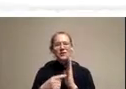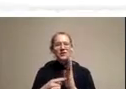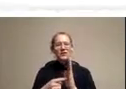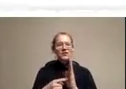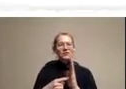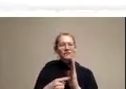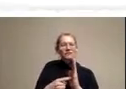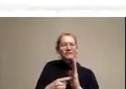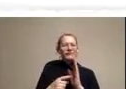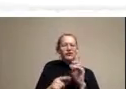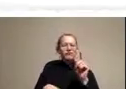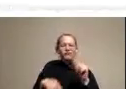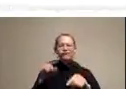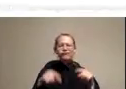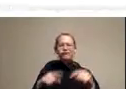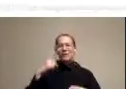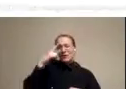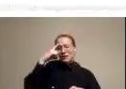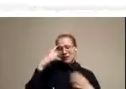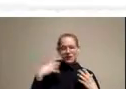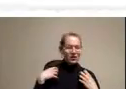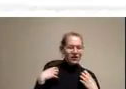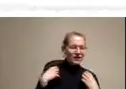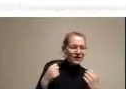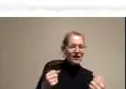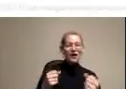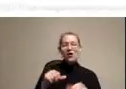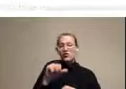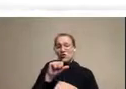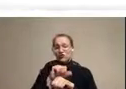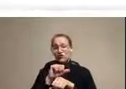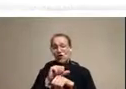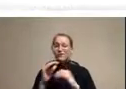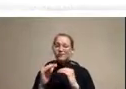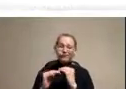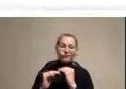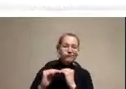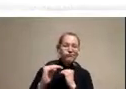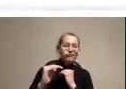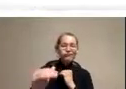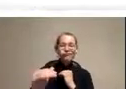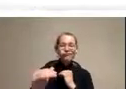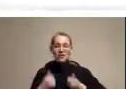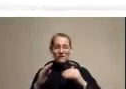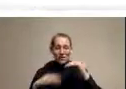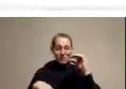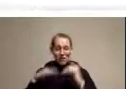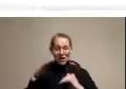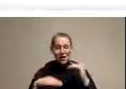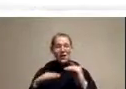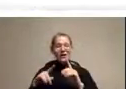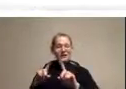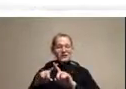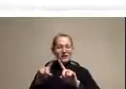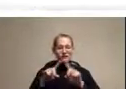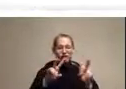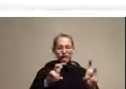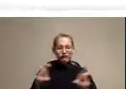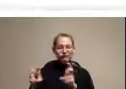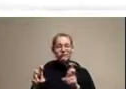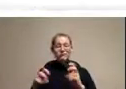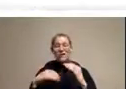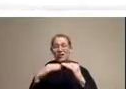mental health, personal finances, job security, physical health, personal life, work-life balance. Above the line means things got better, below the line means things got worse.